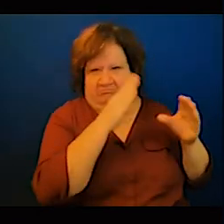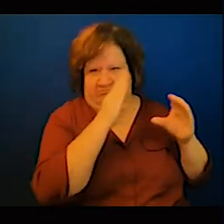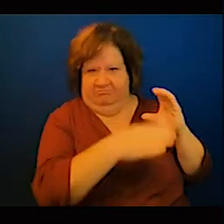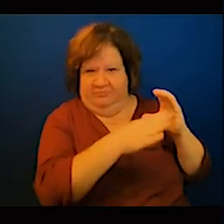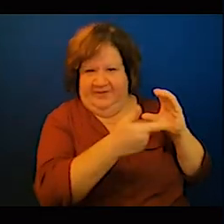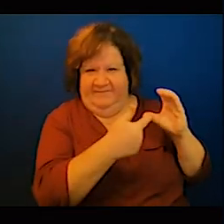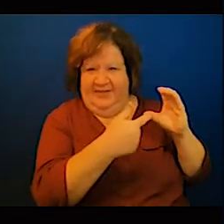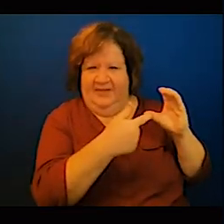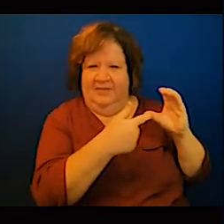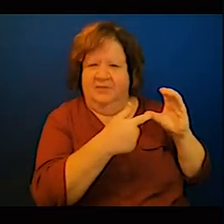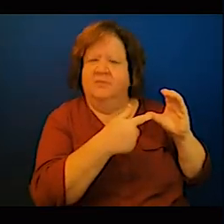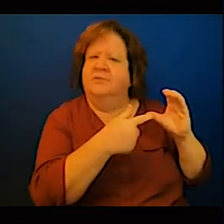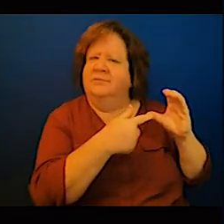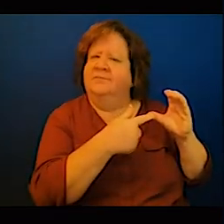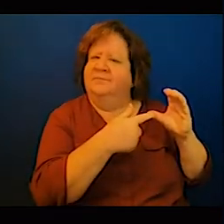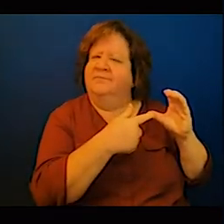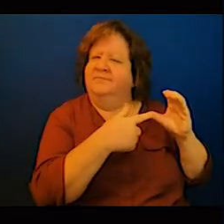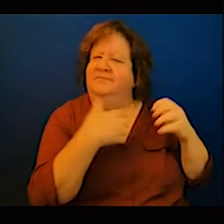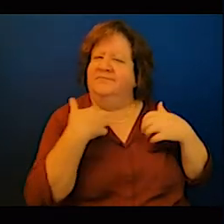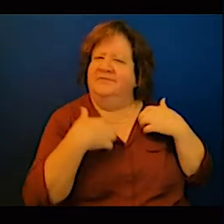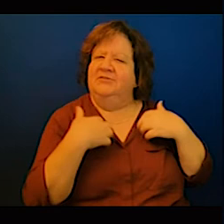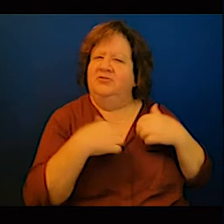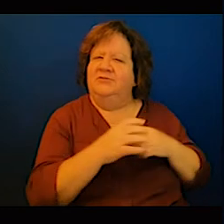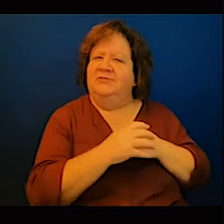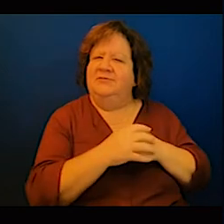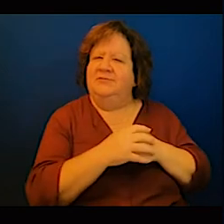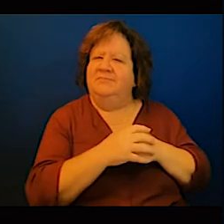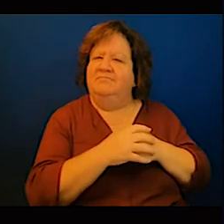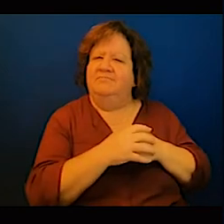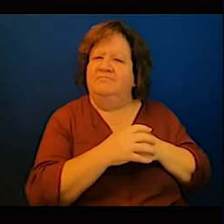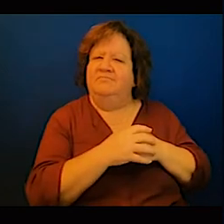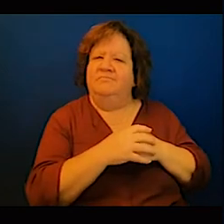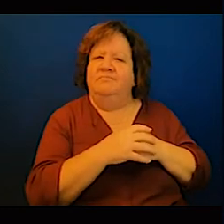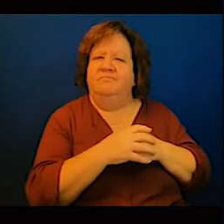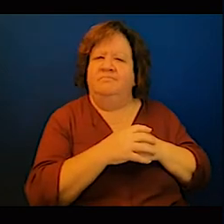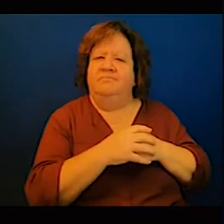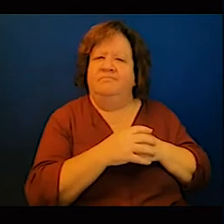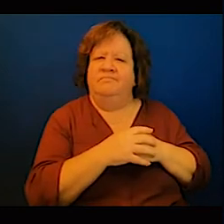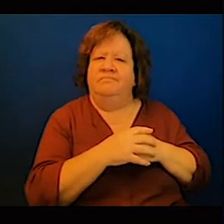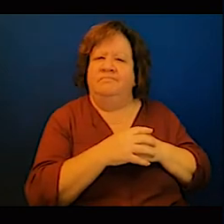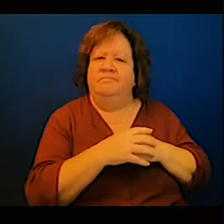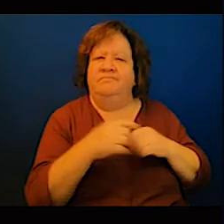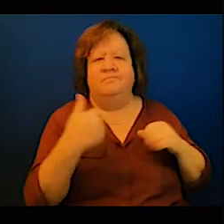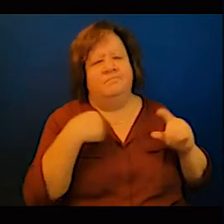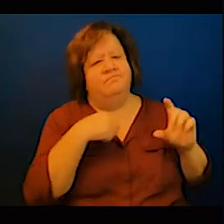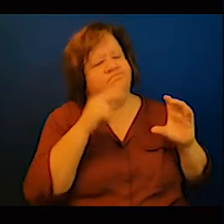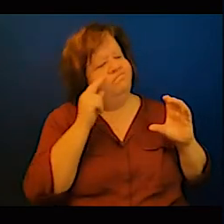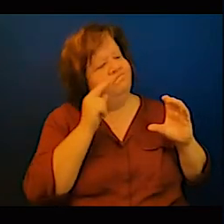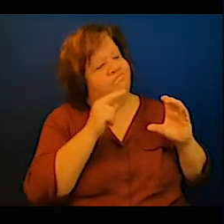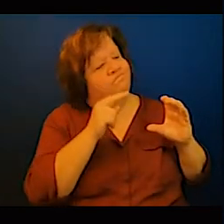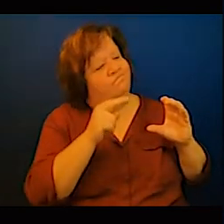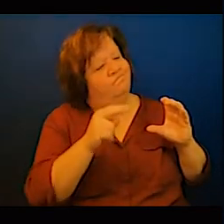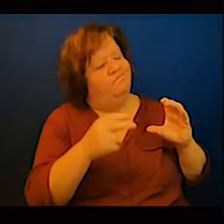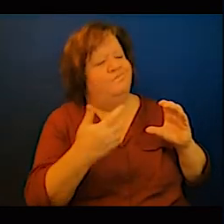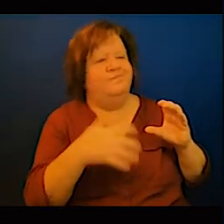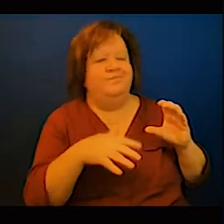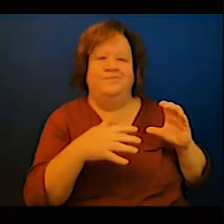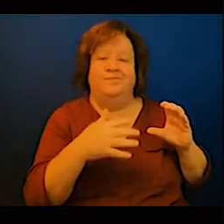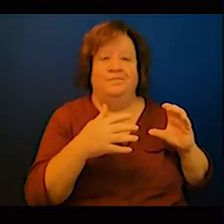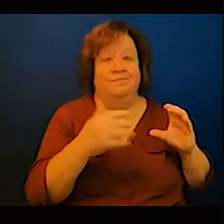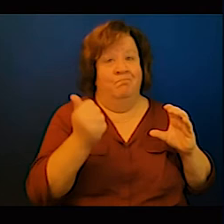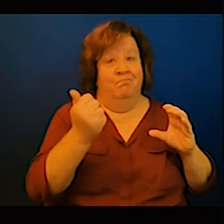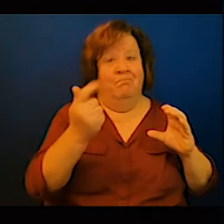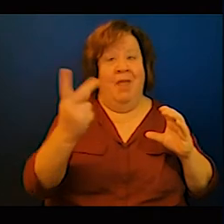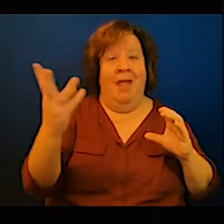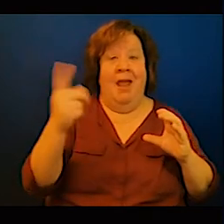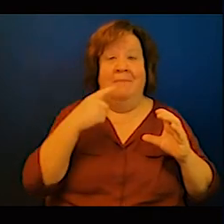moral to have the private sector intervene in adaptation to climate change for example and they